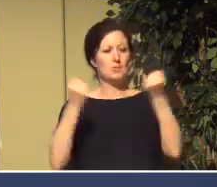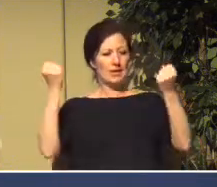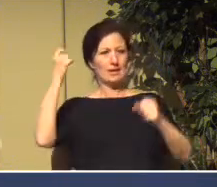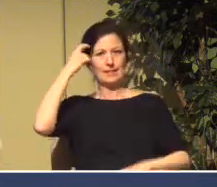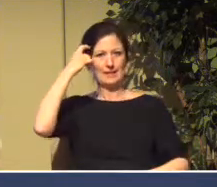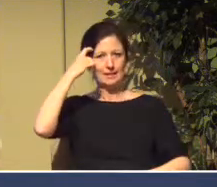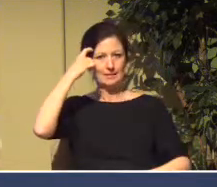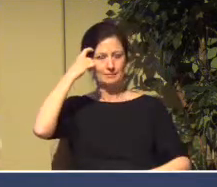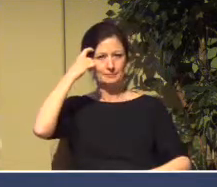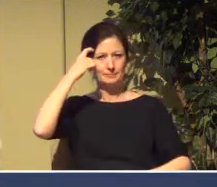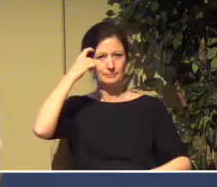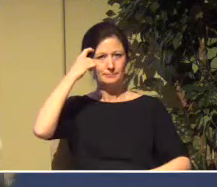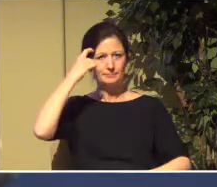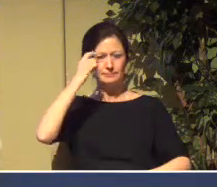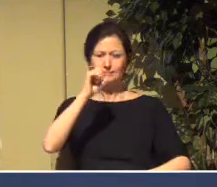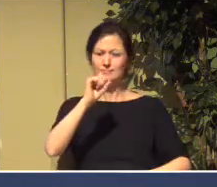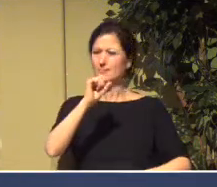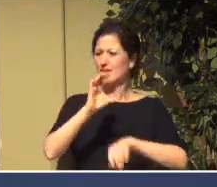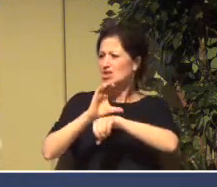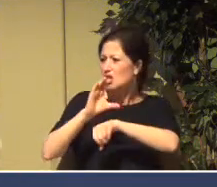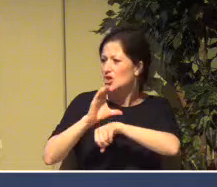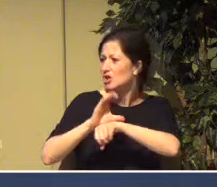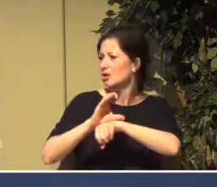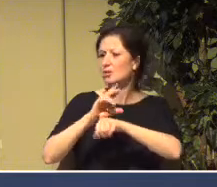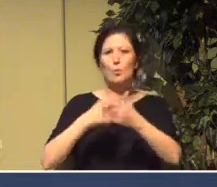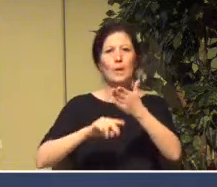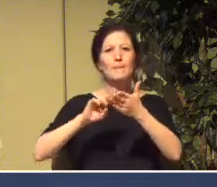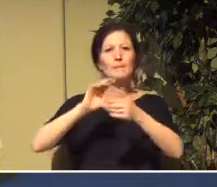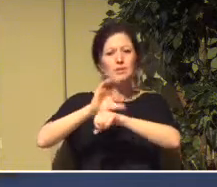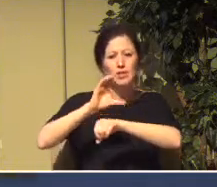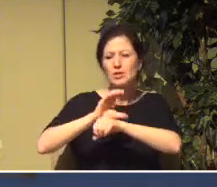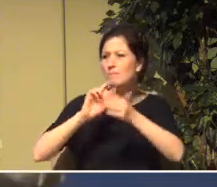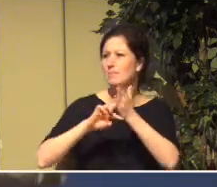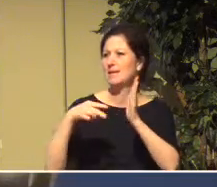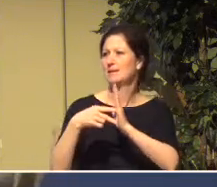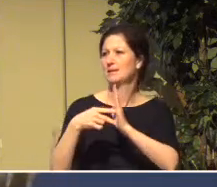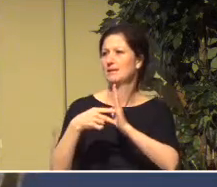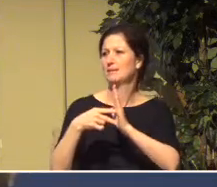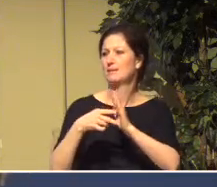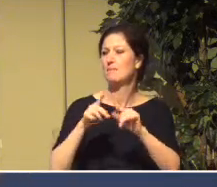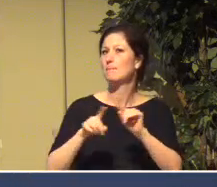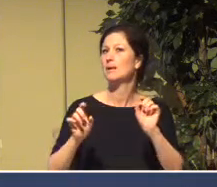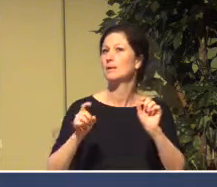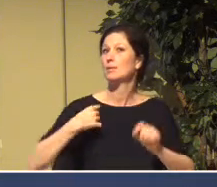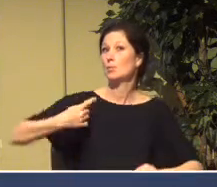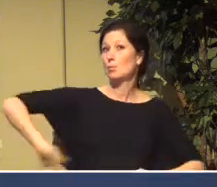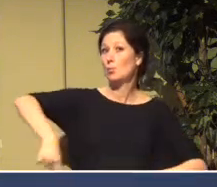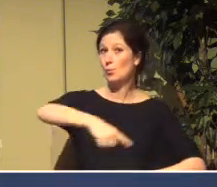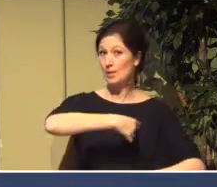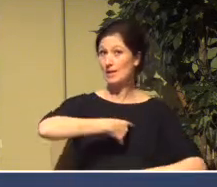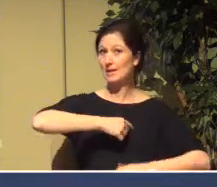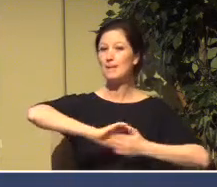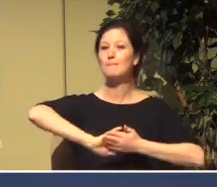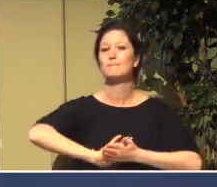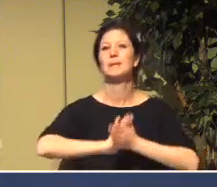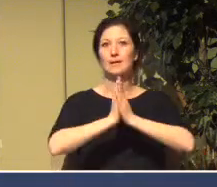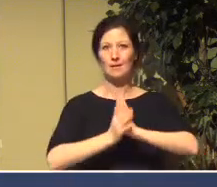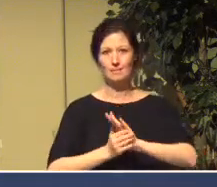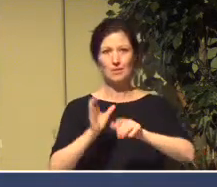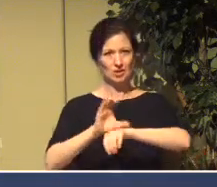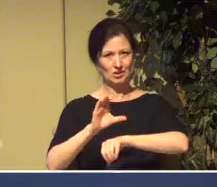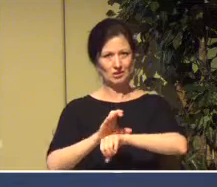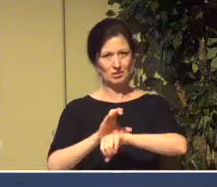about sanctuary and about coming to church, but about being church and gathering